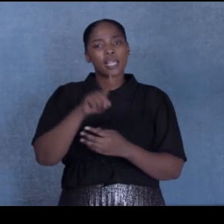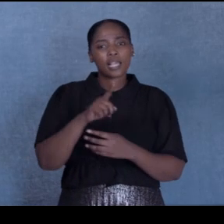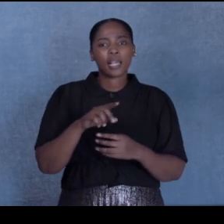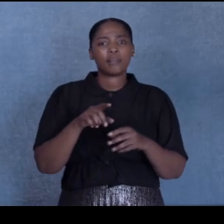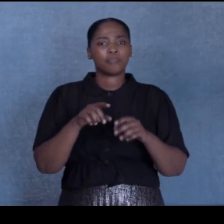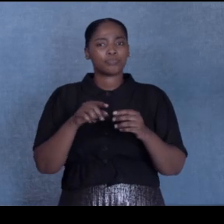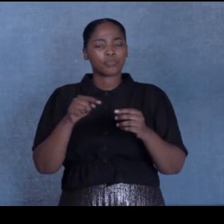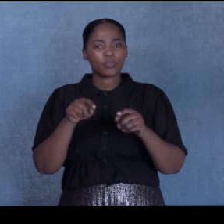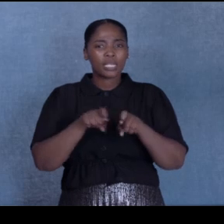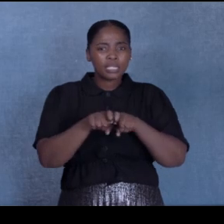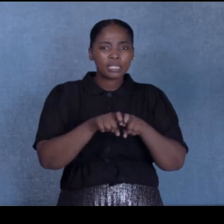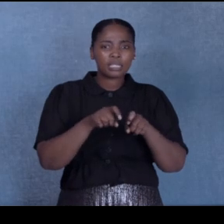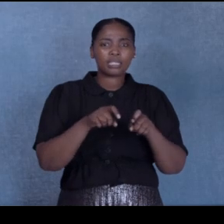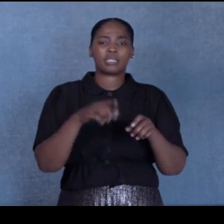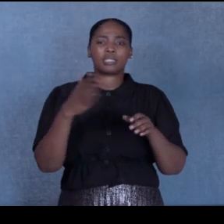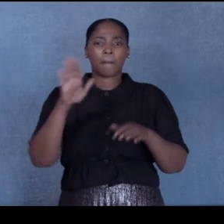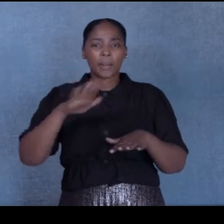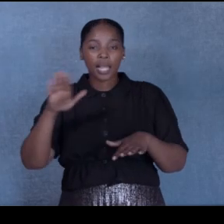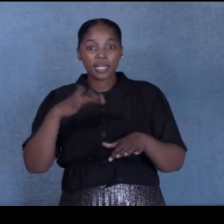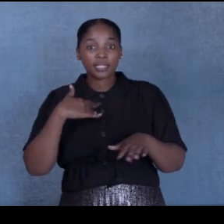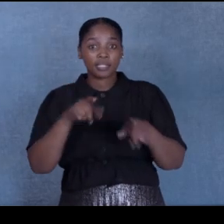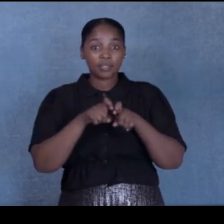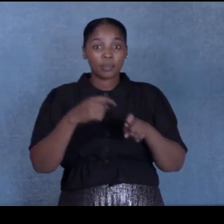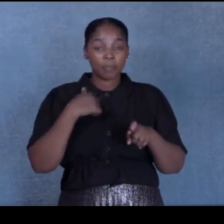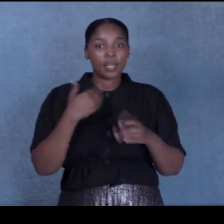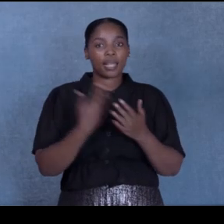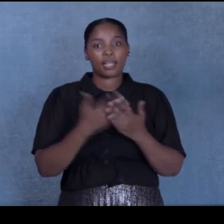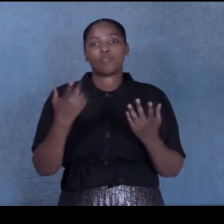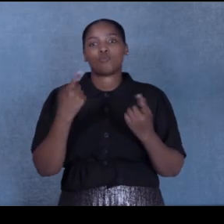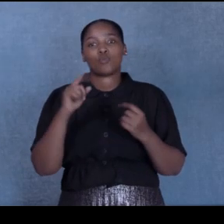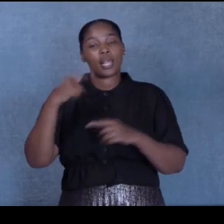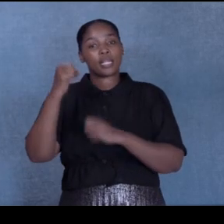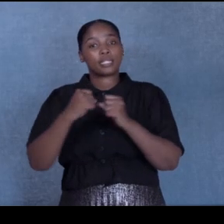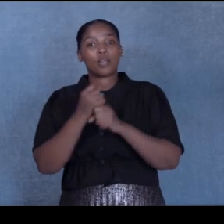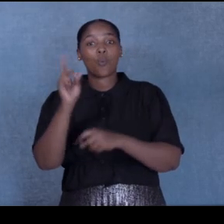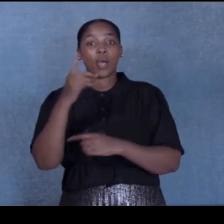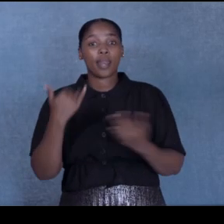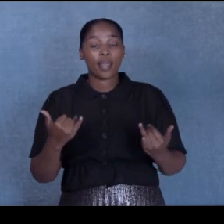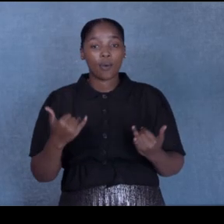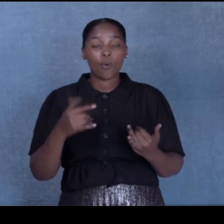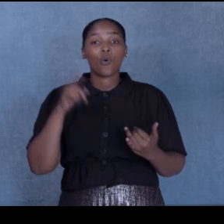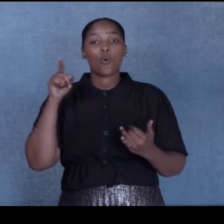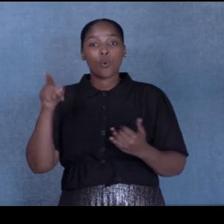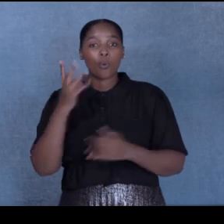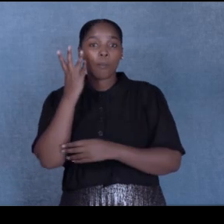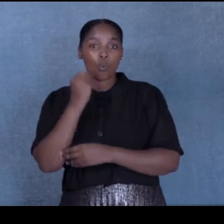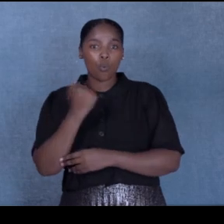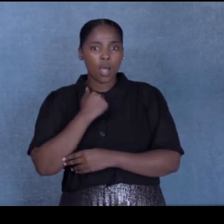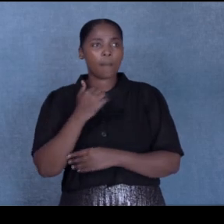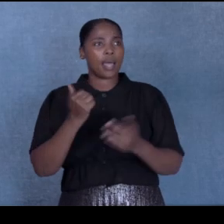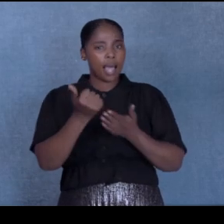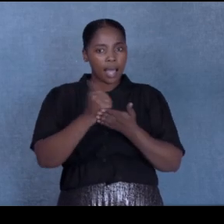tested me. I got, they said, have dyslexia. What now? And my grandmother helped me to read and write. She's a teacher.